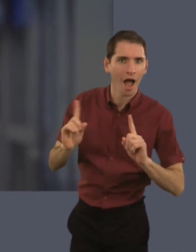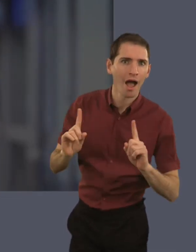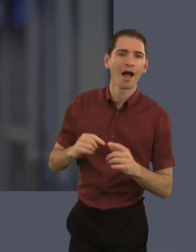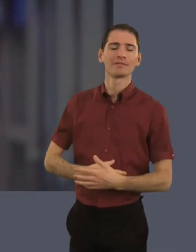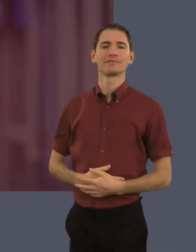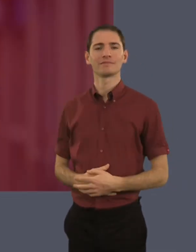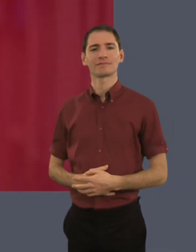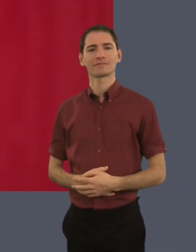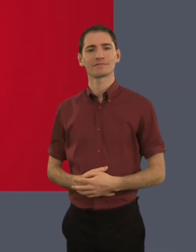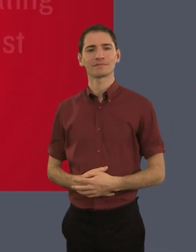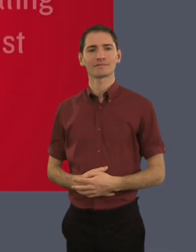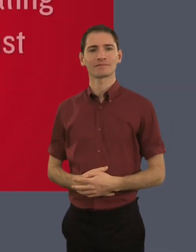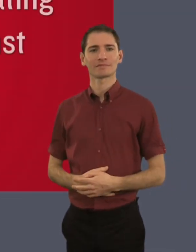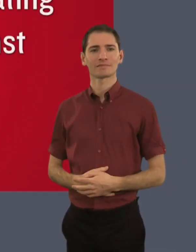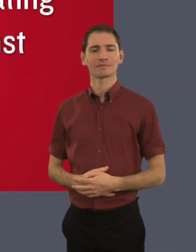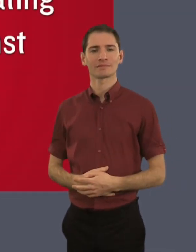feel excited for the future.